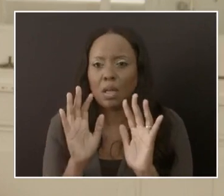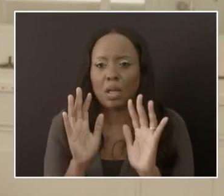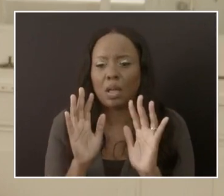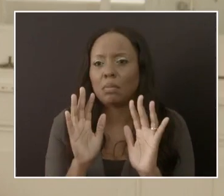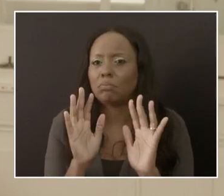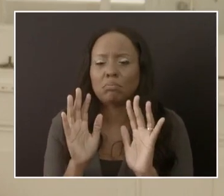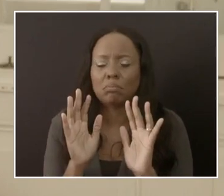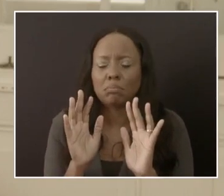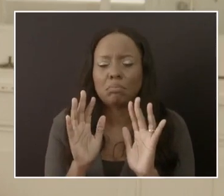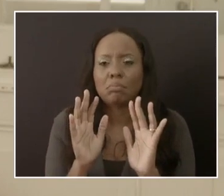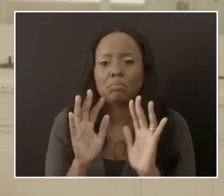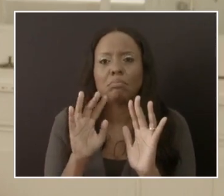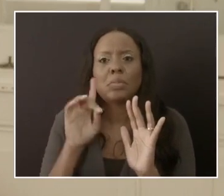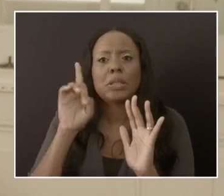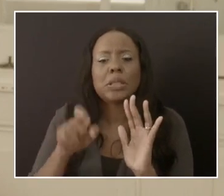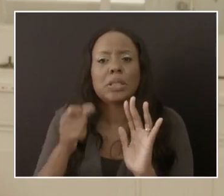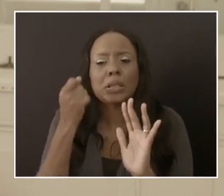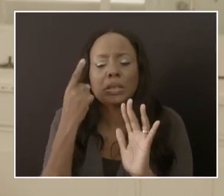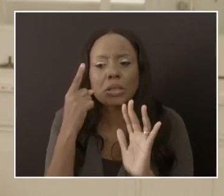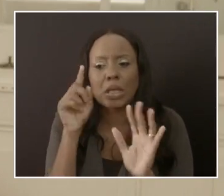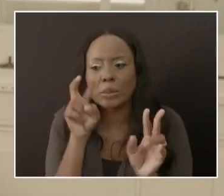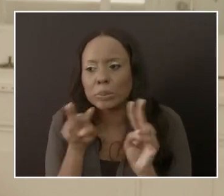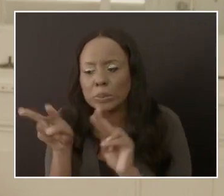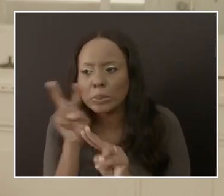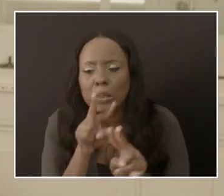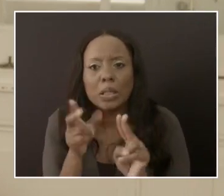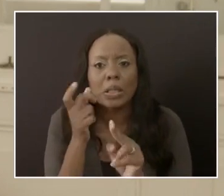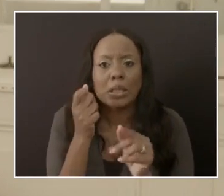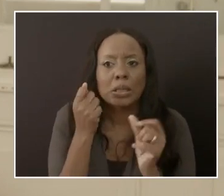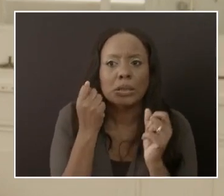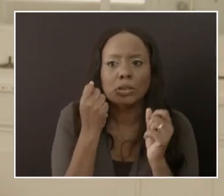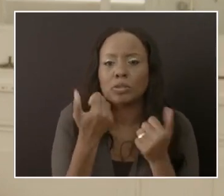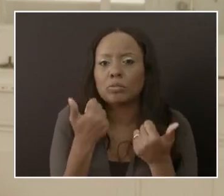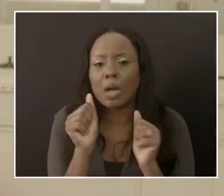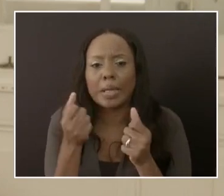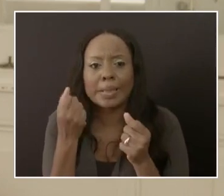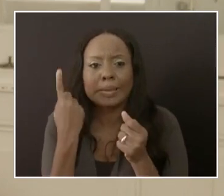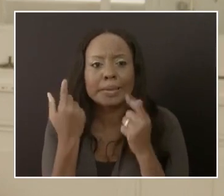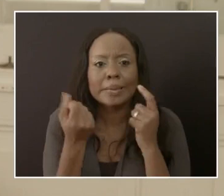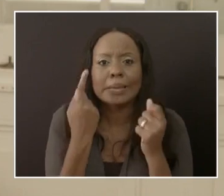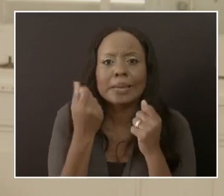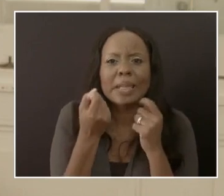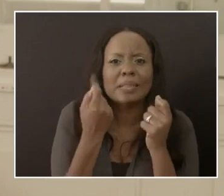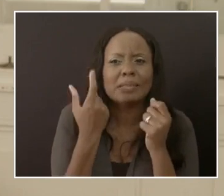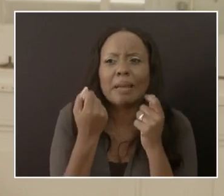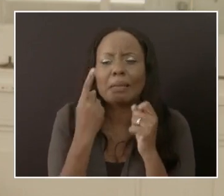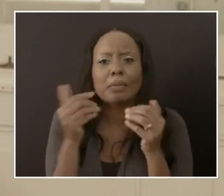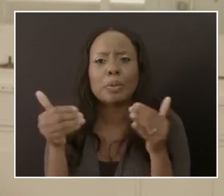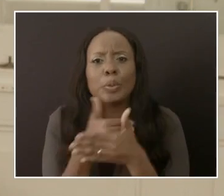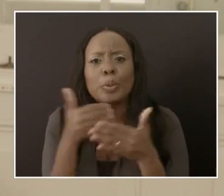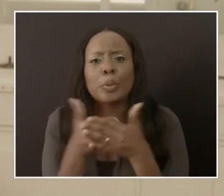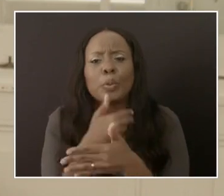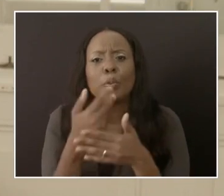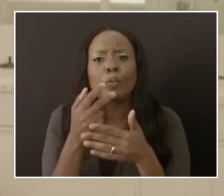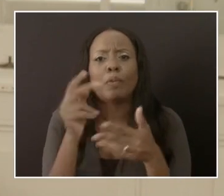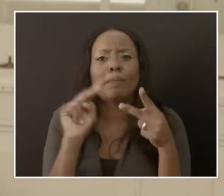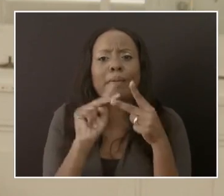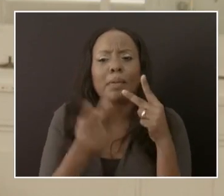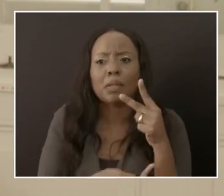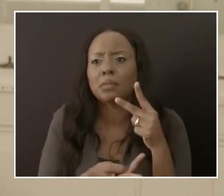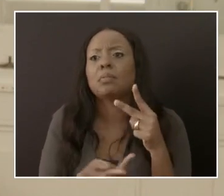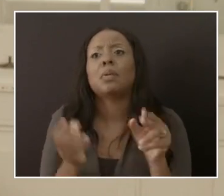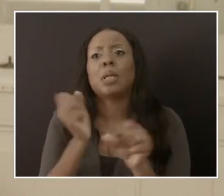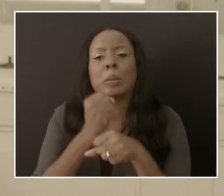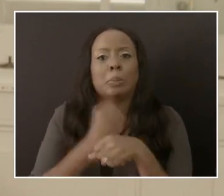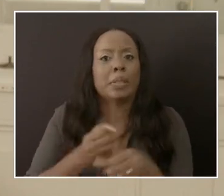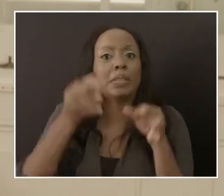need to understand the issues surrounding this new variant and make decisions in a